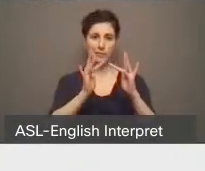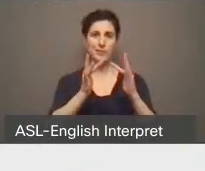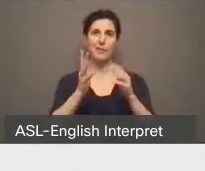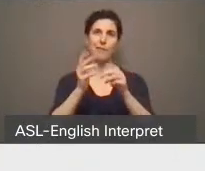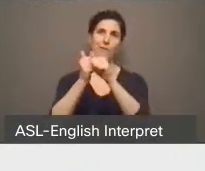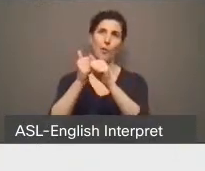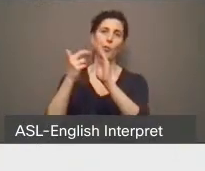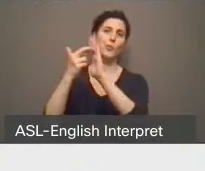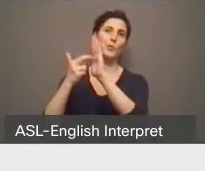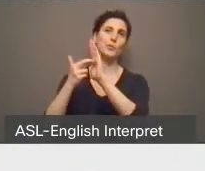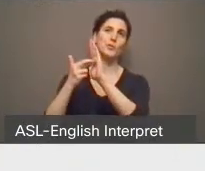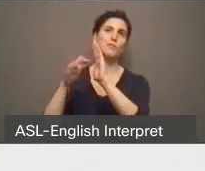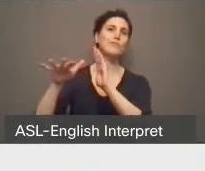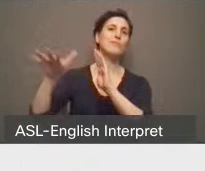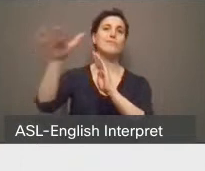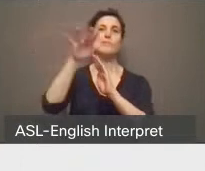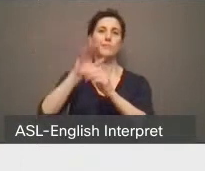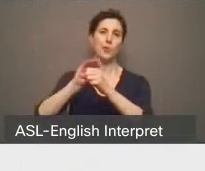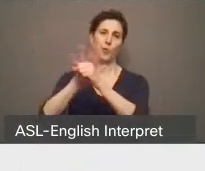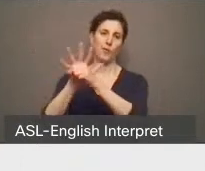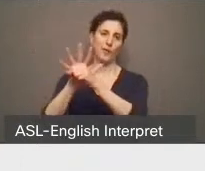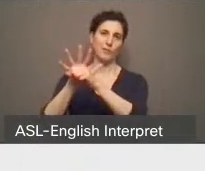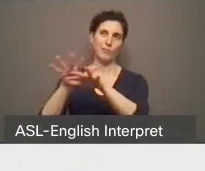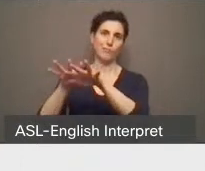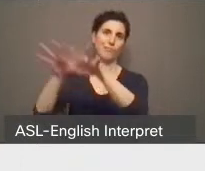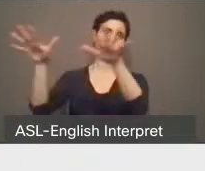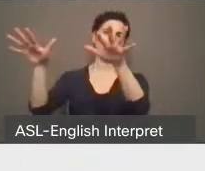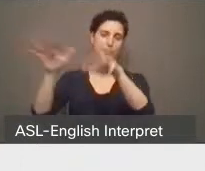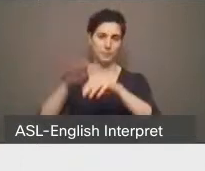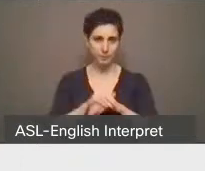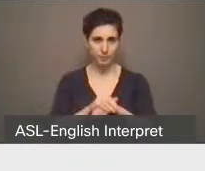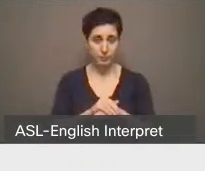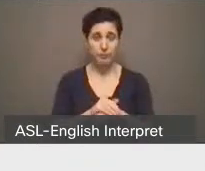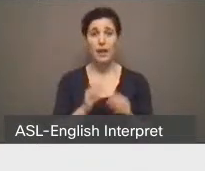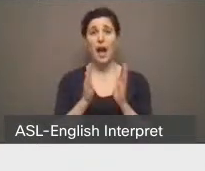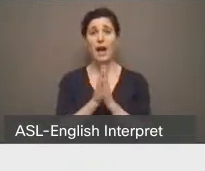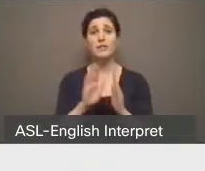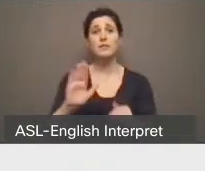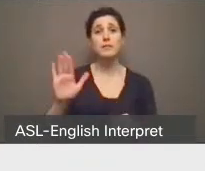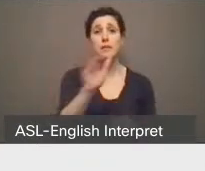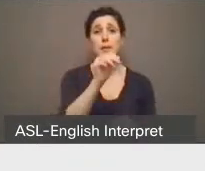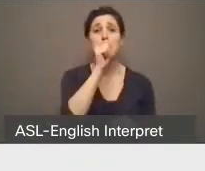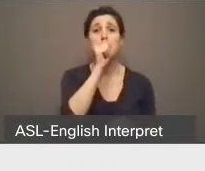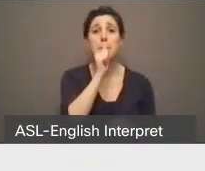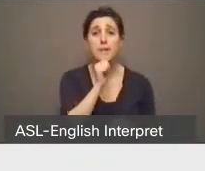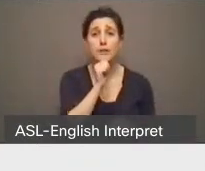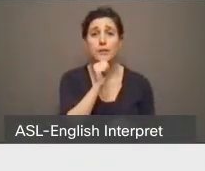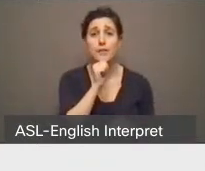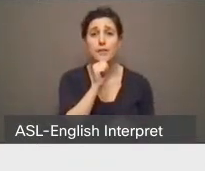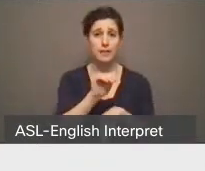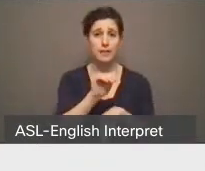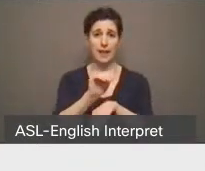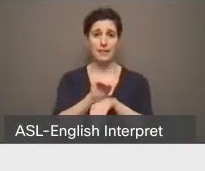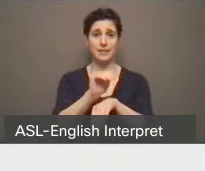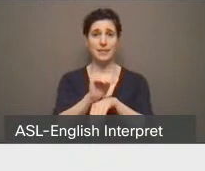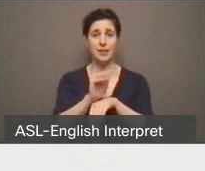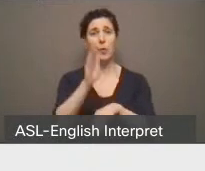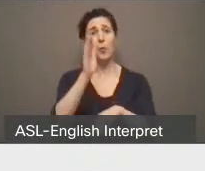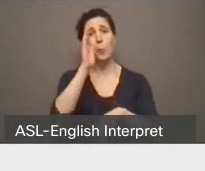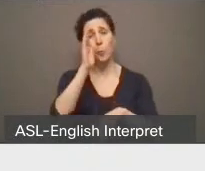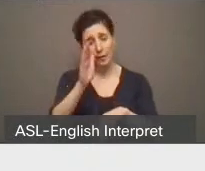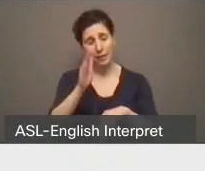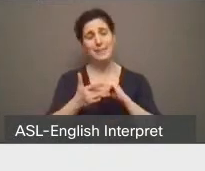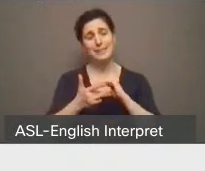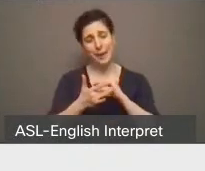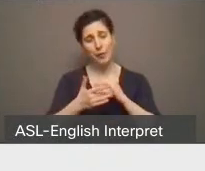to prevent the spread of covert 19. I ask for everyone's patience tonight, as we probably will experience a few technical